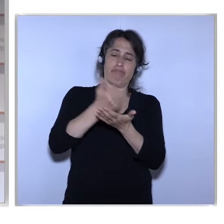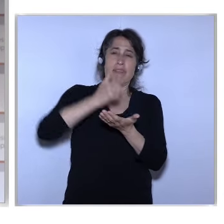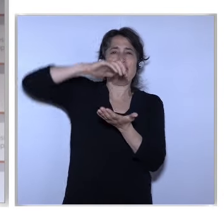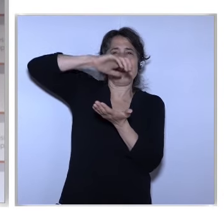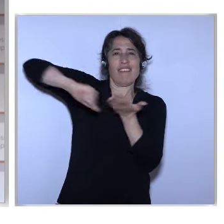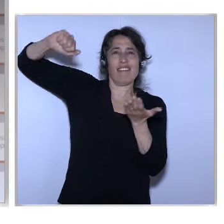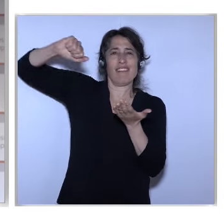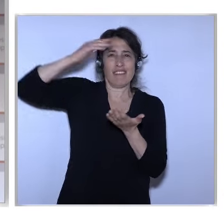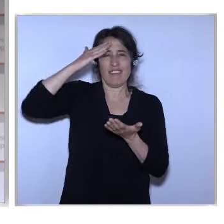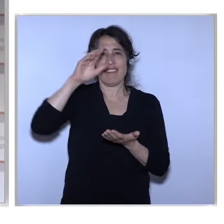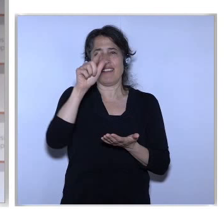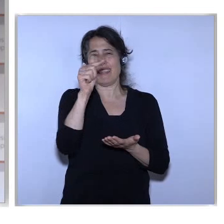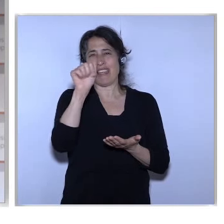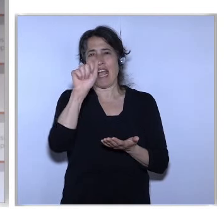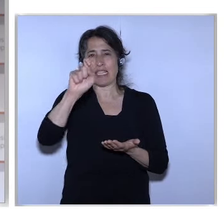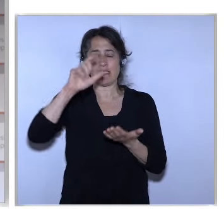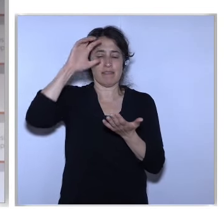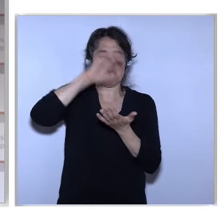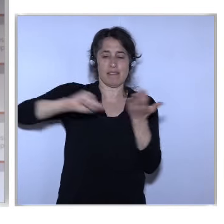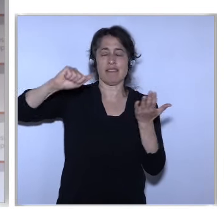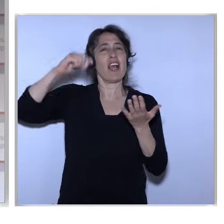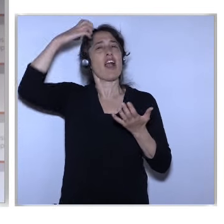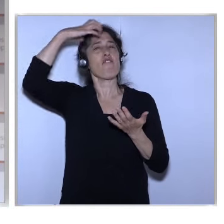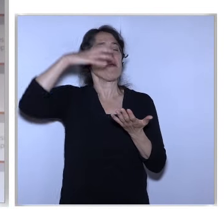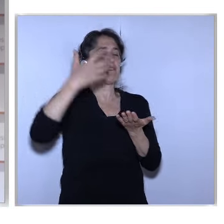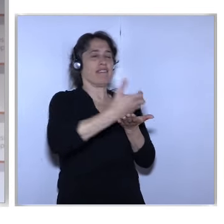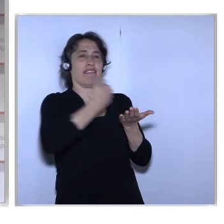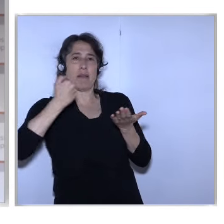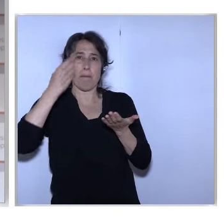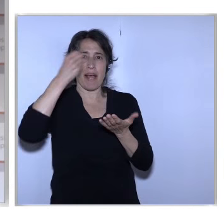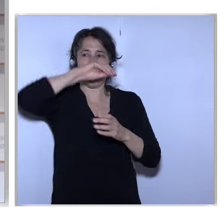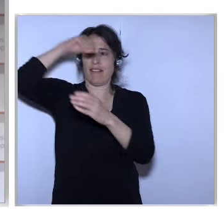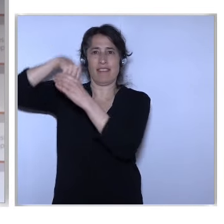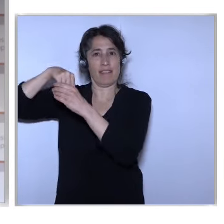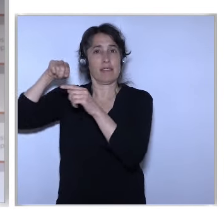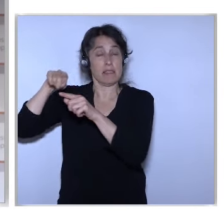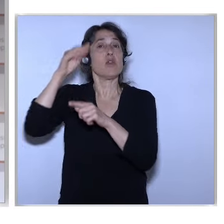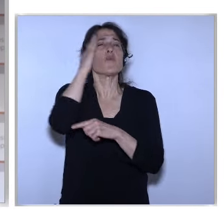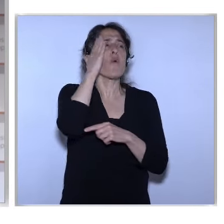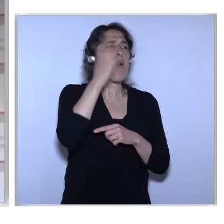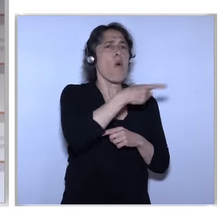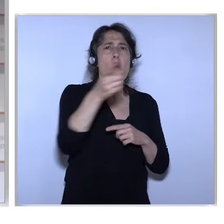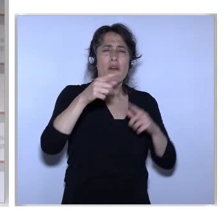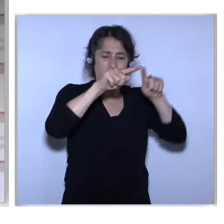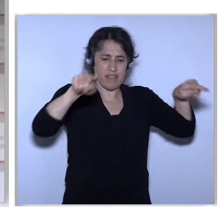Netherlands And I Am Sure That In Many Of The Member States There Is A Drive And A Strive Towards Getting People To Fill